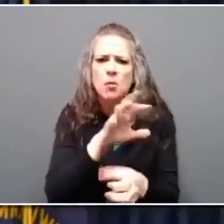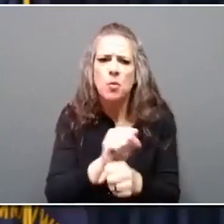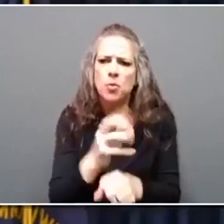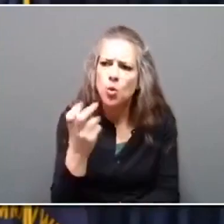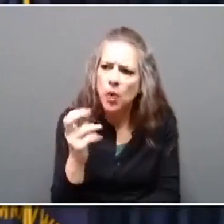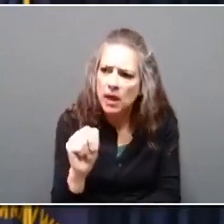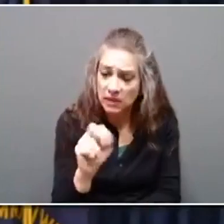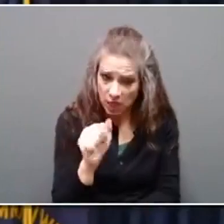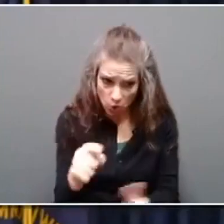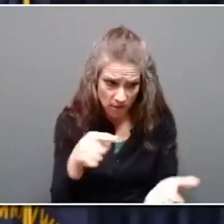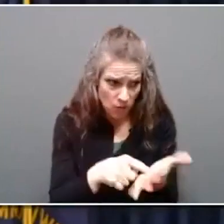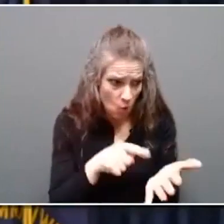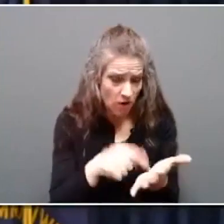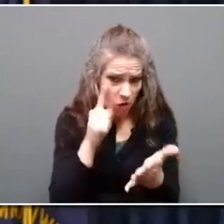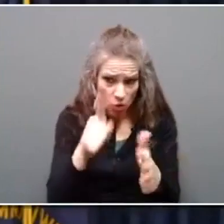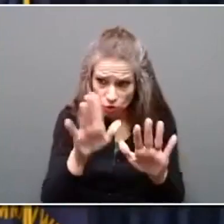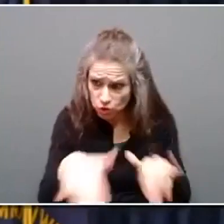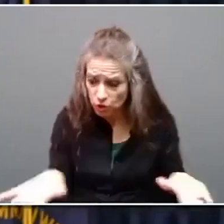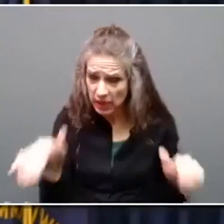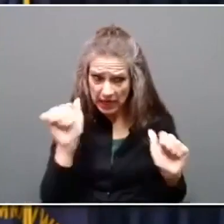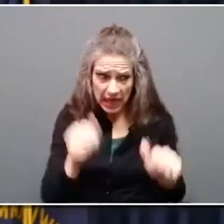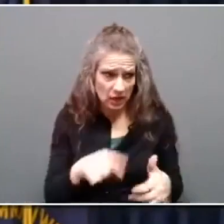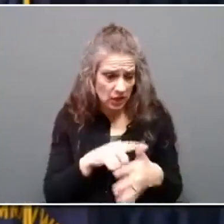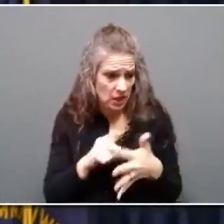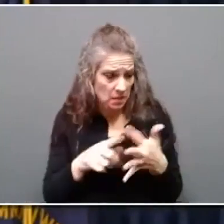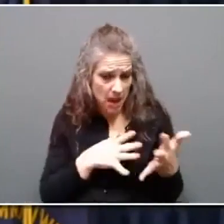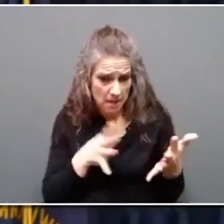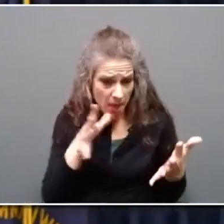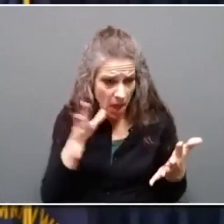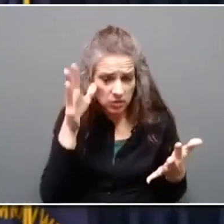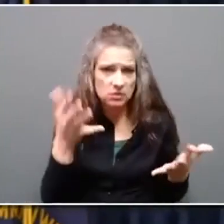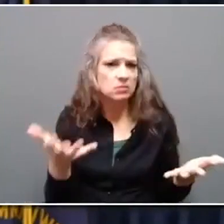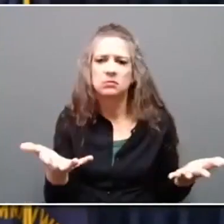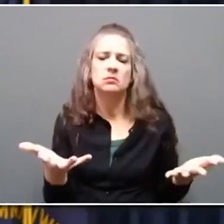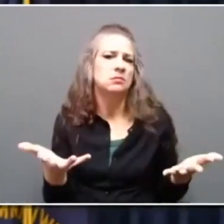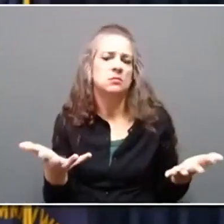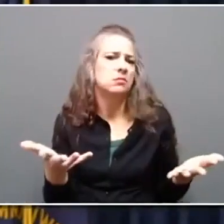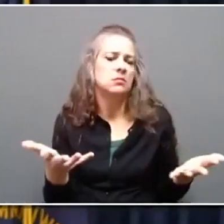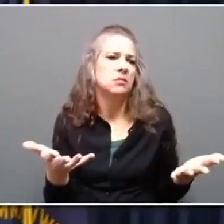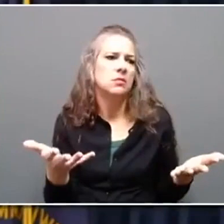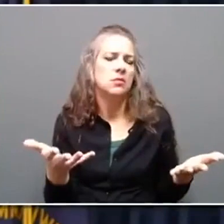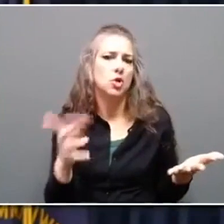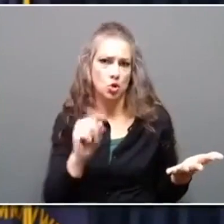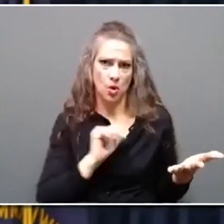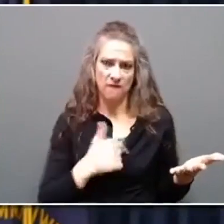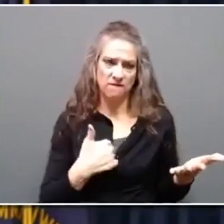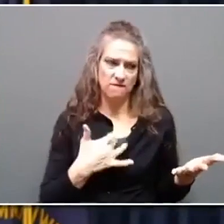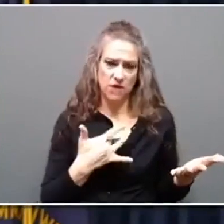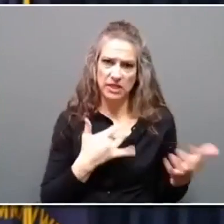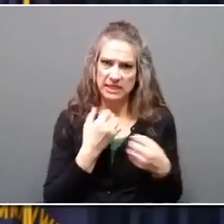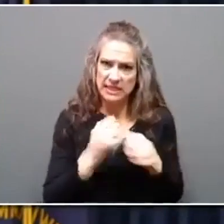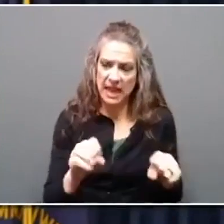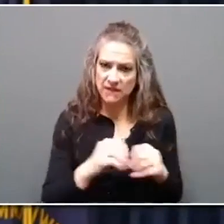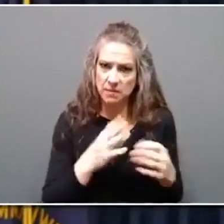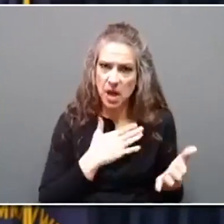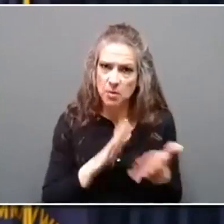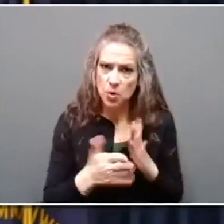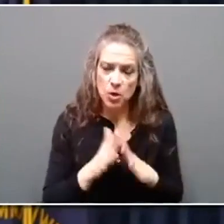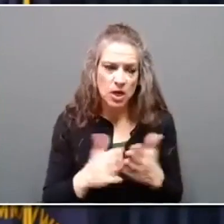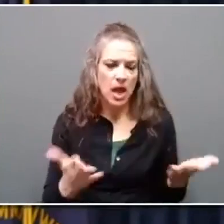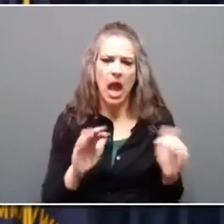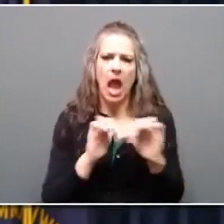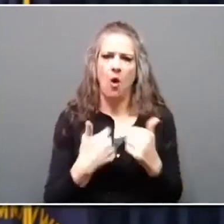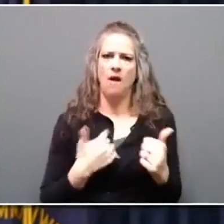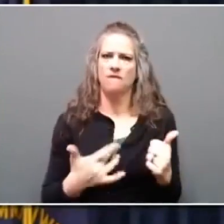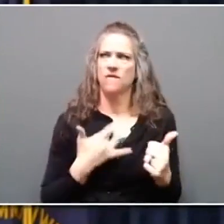it for myself, my kids, my parents? Do I feel safe in my community? How do I feel